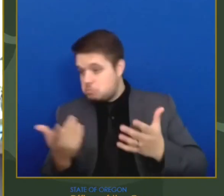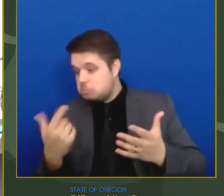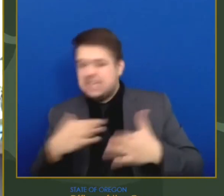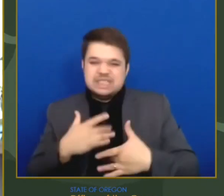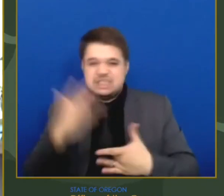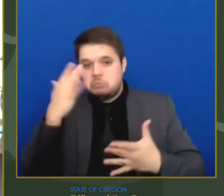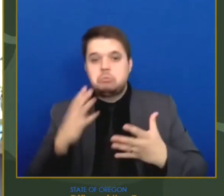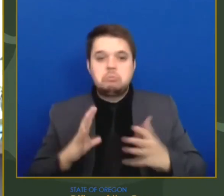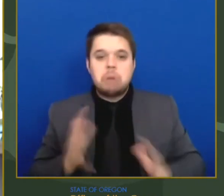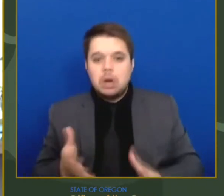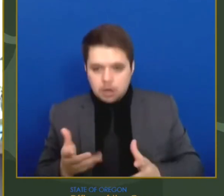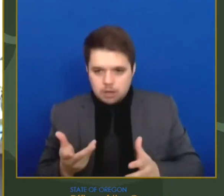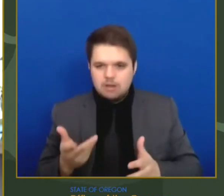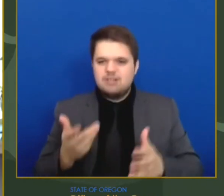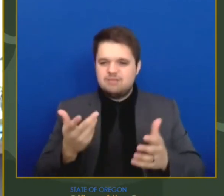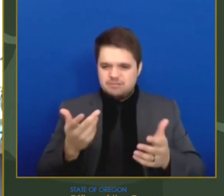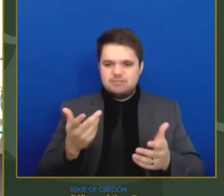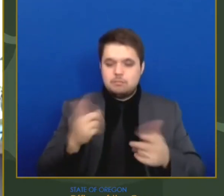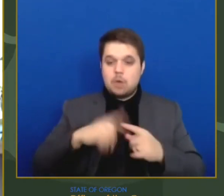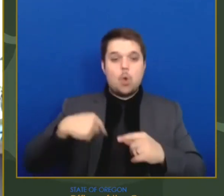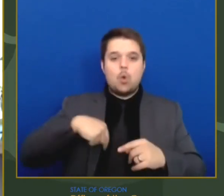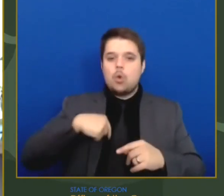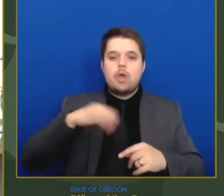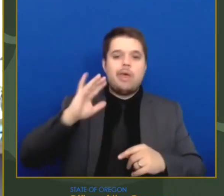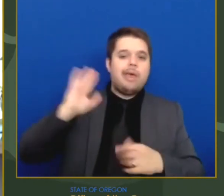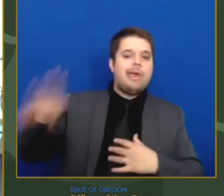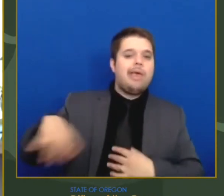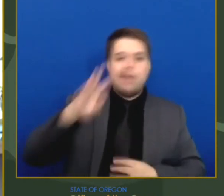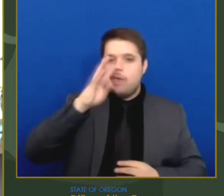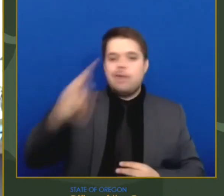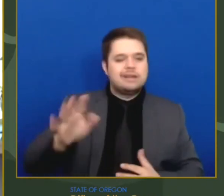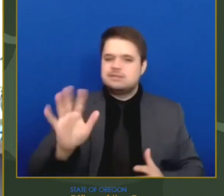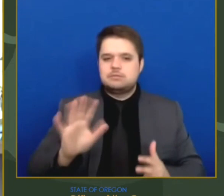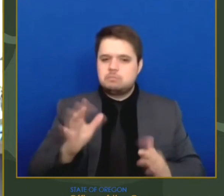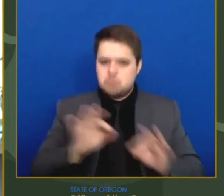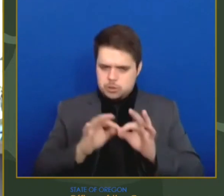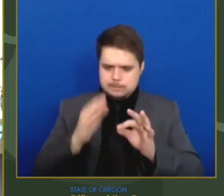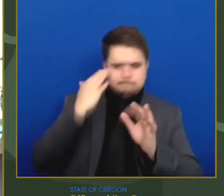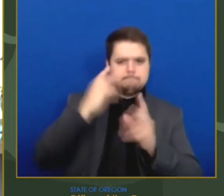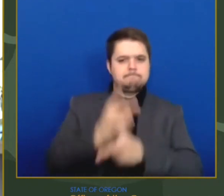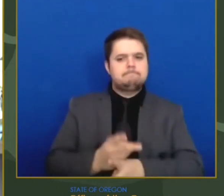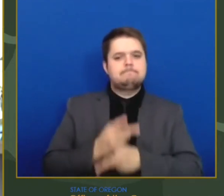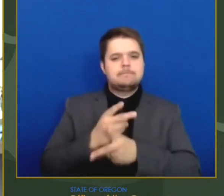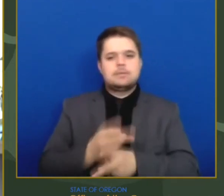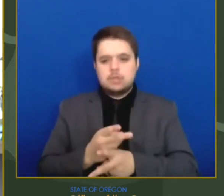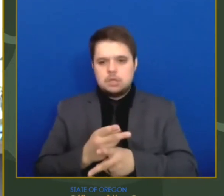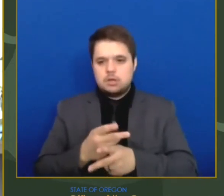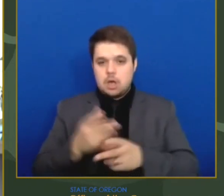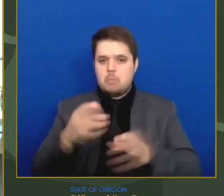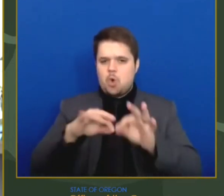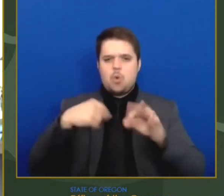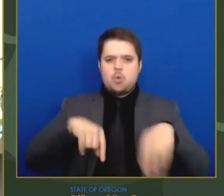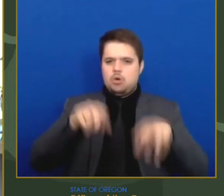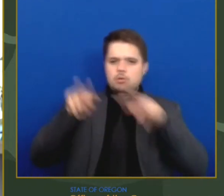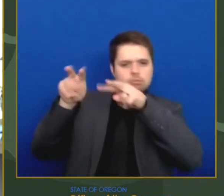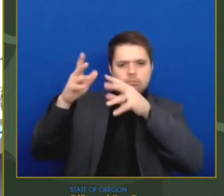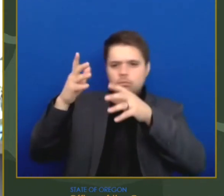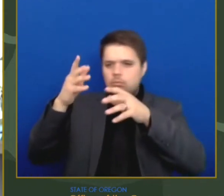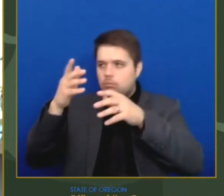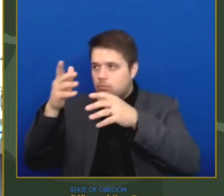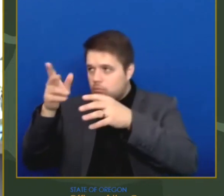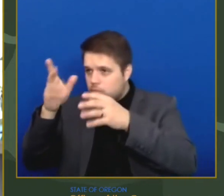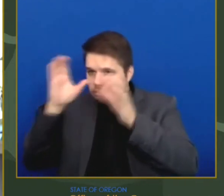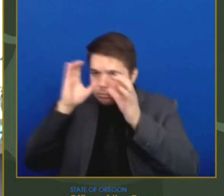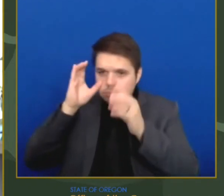But this is why it's important that we use sophisticated scientific processes and technologies to identify,